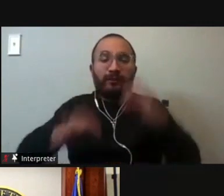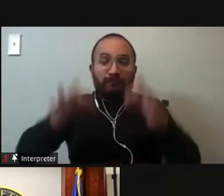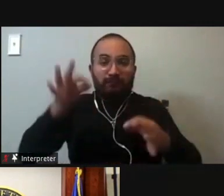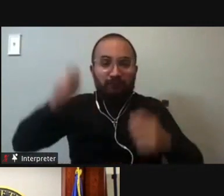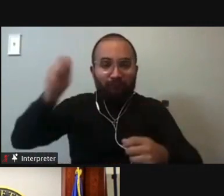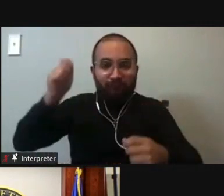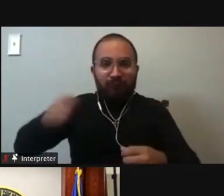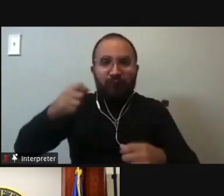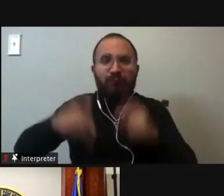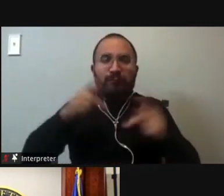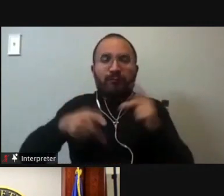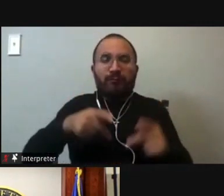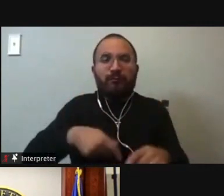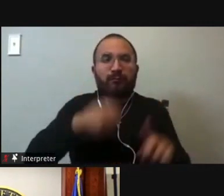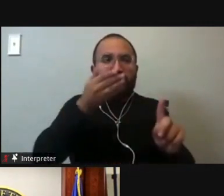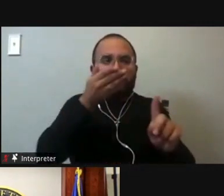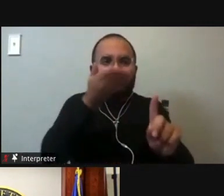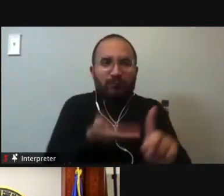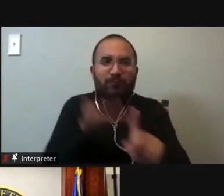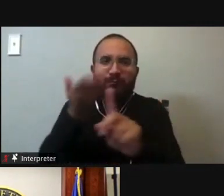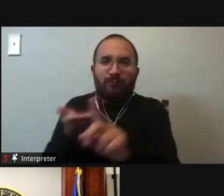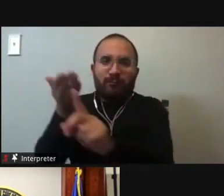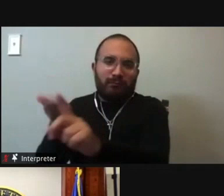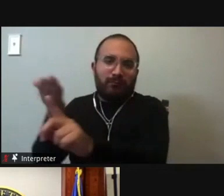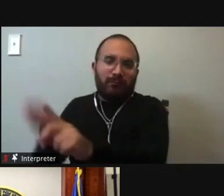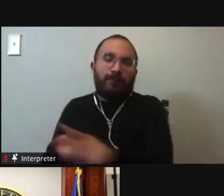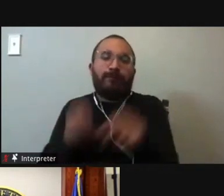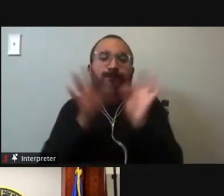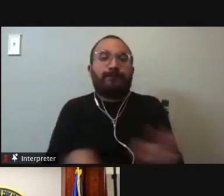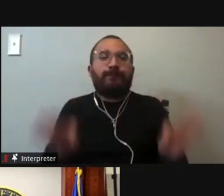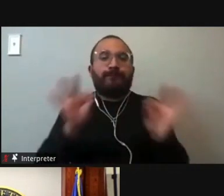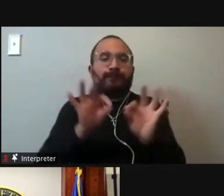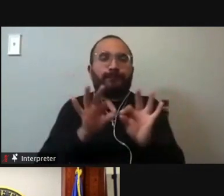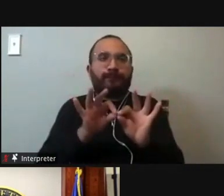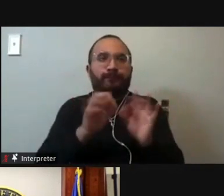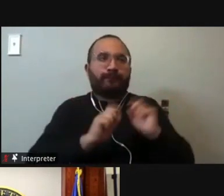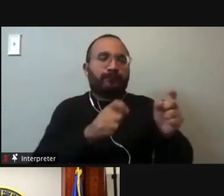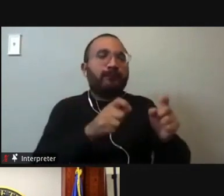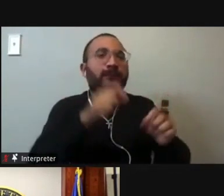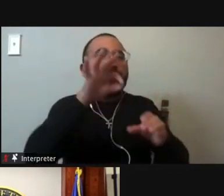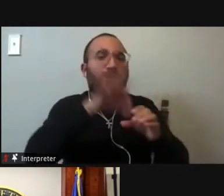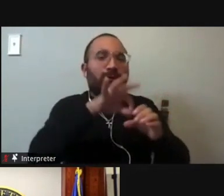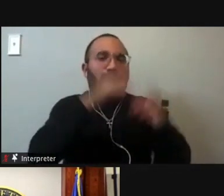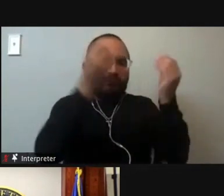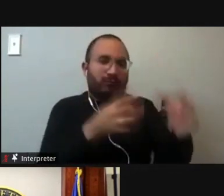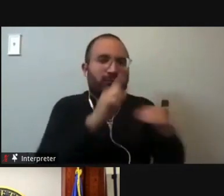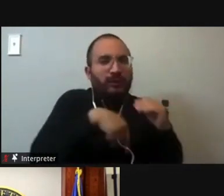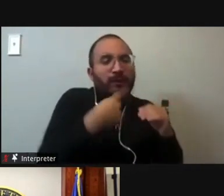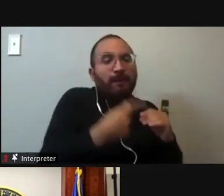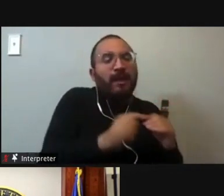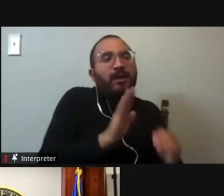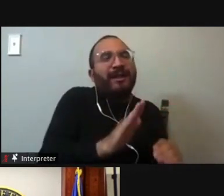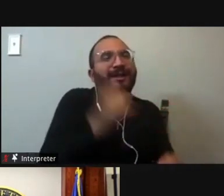need to be better at voter information. Um, giving voters information about judges, their judicial philosophies,